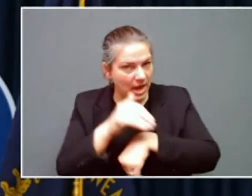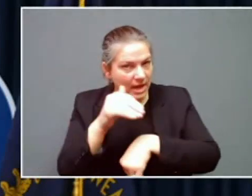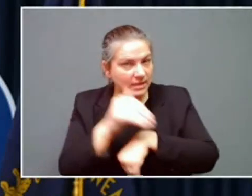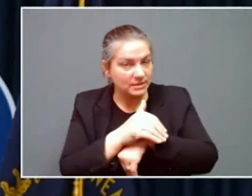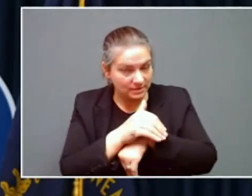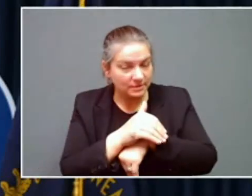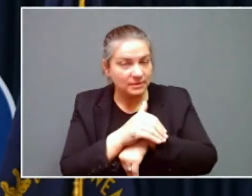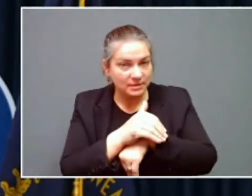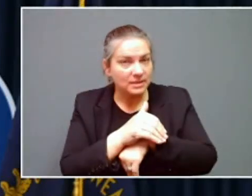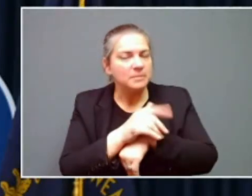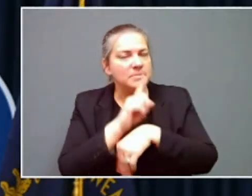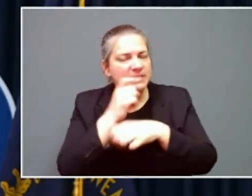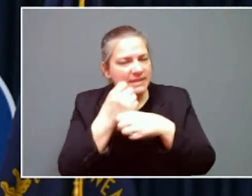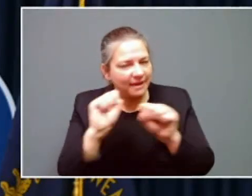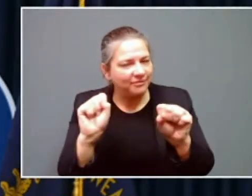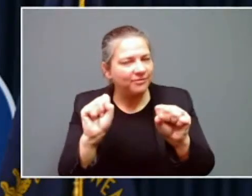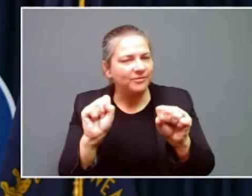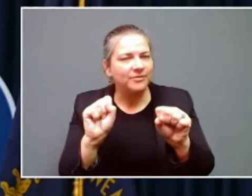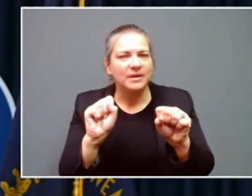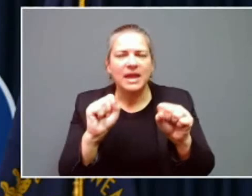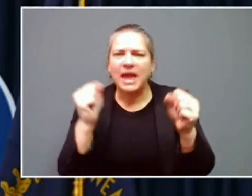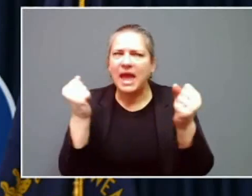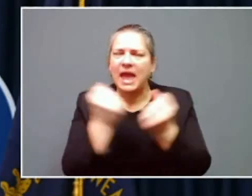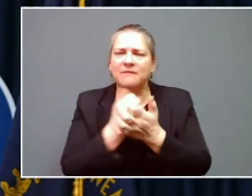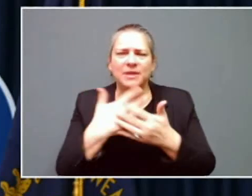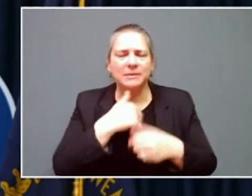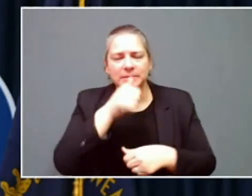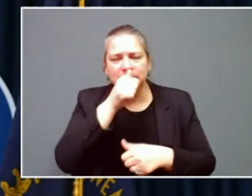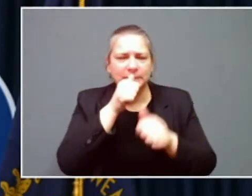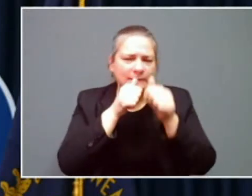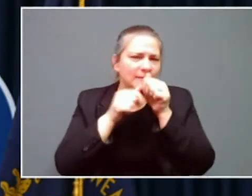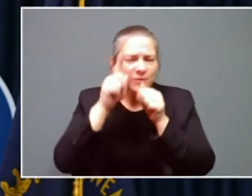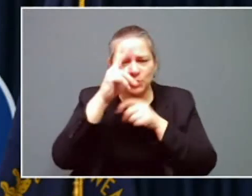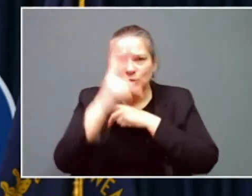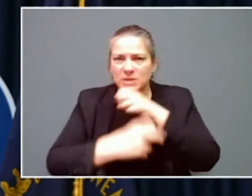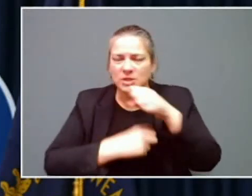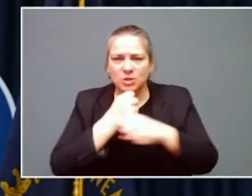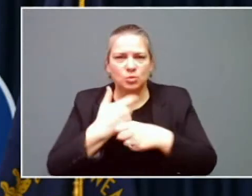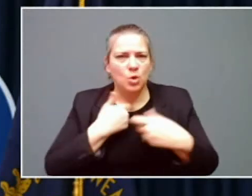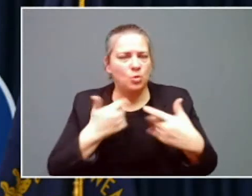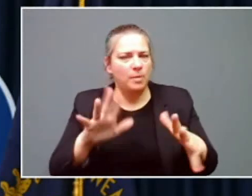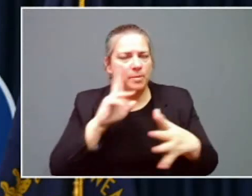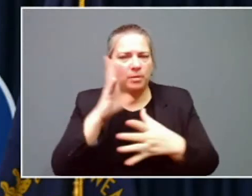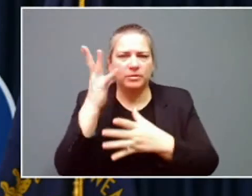Stay safe. With everything we've been through the last two years, we don't want to lose anybody to this. Thanks.